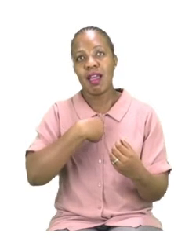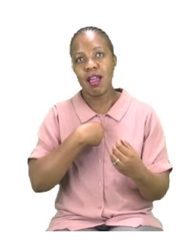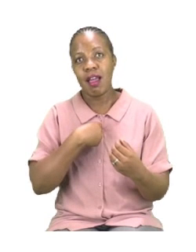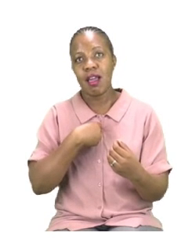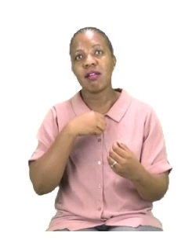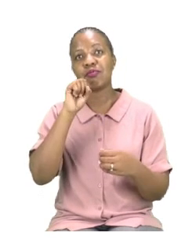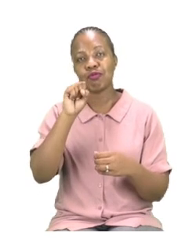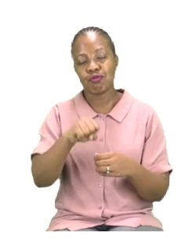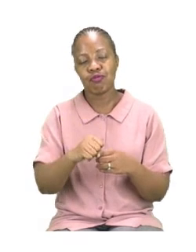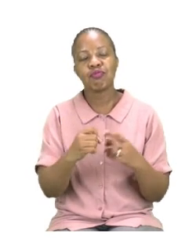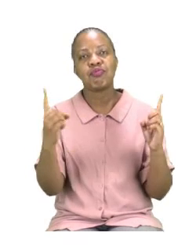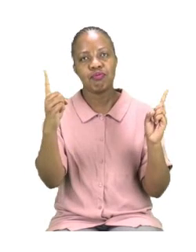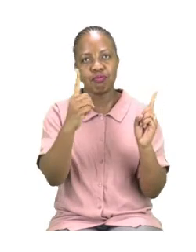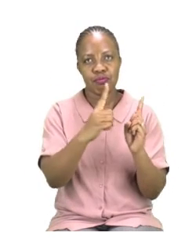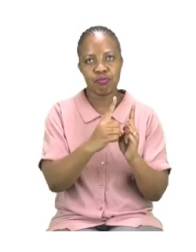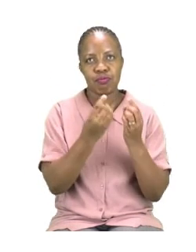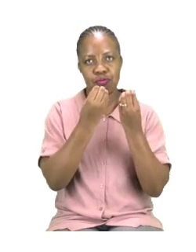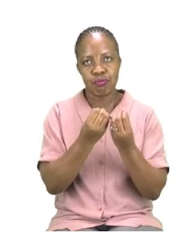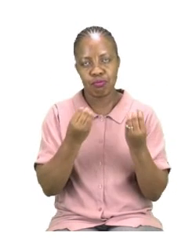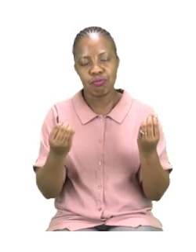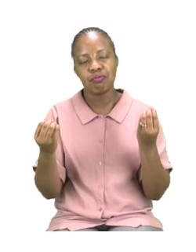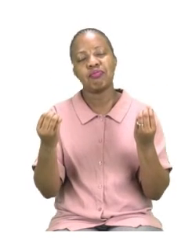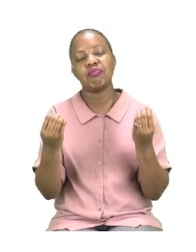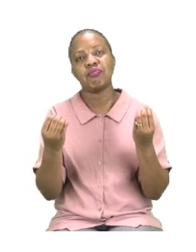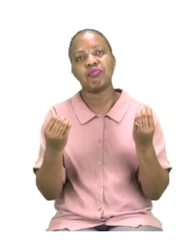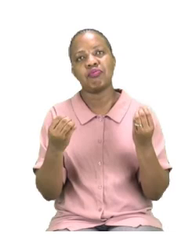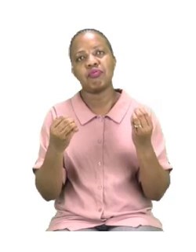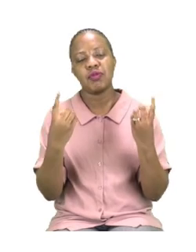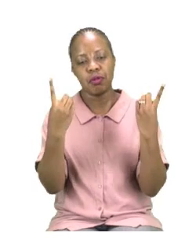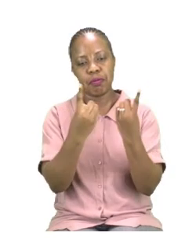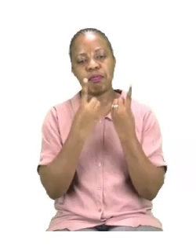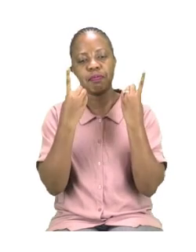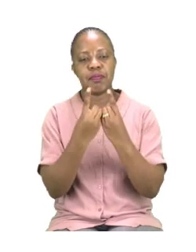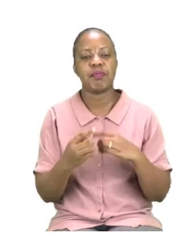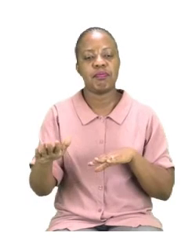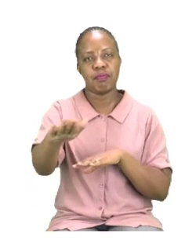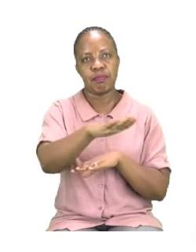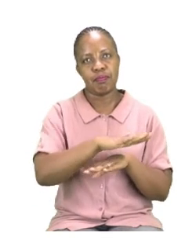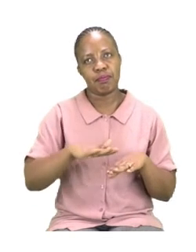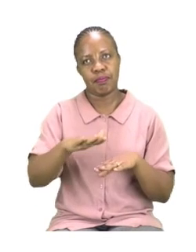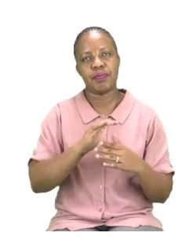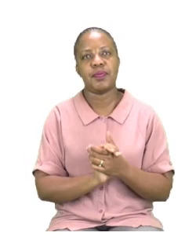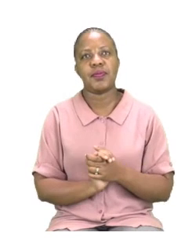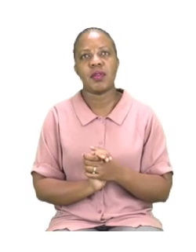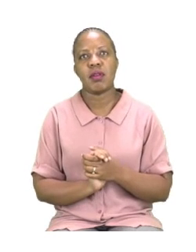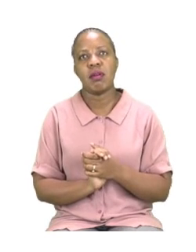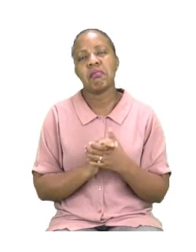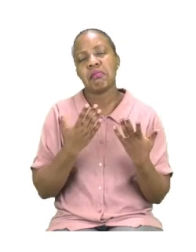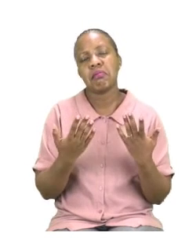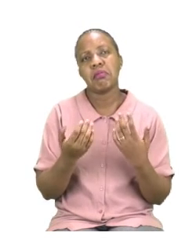Now, when we have many people like we have here, it's either we use they or